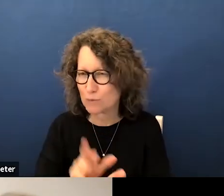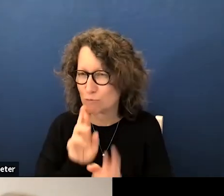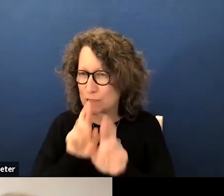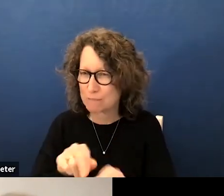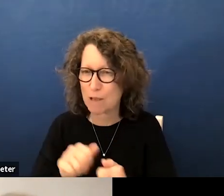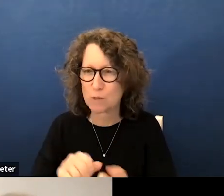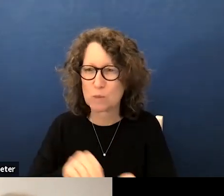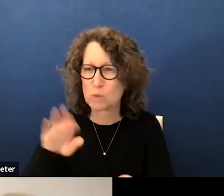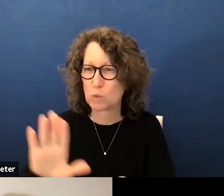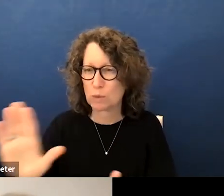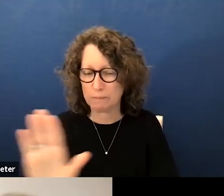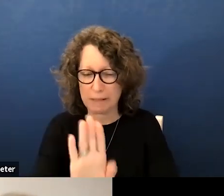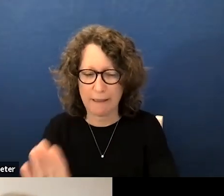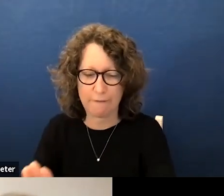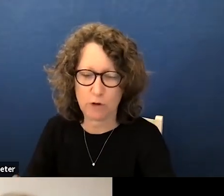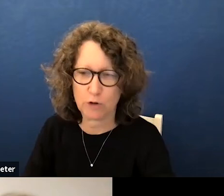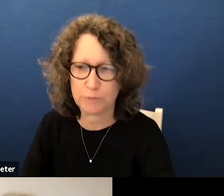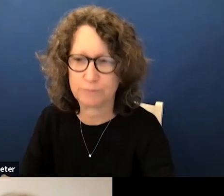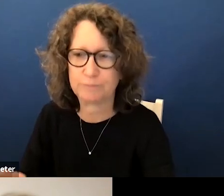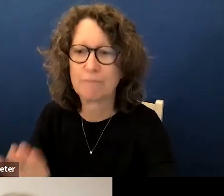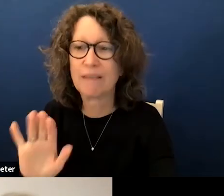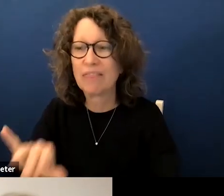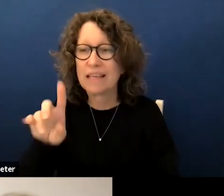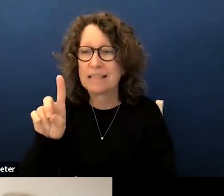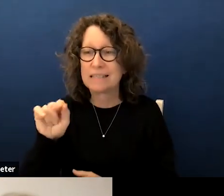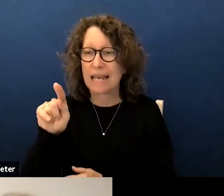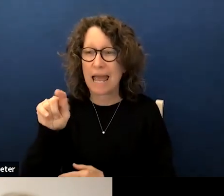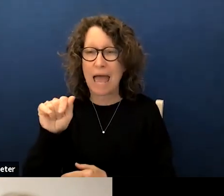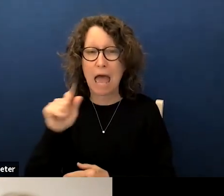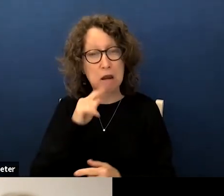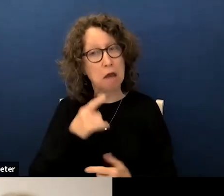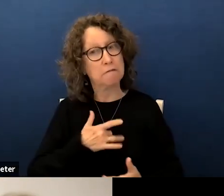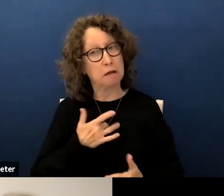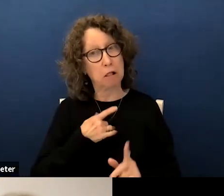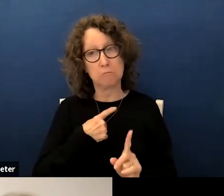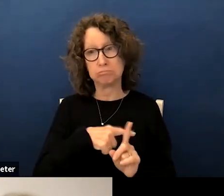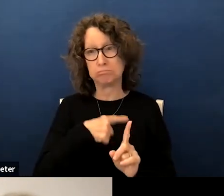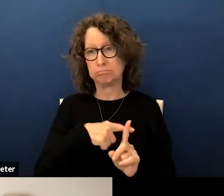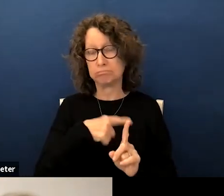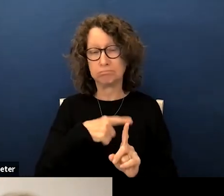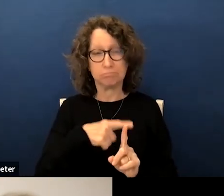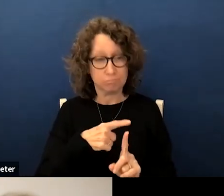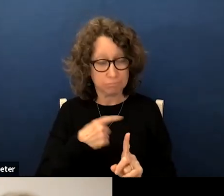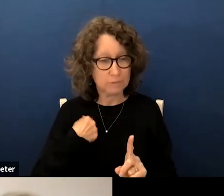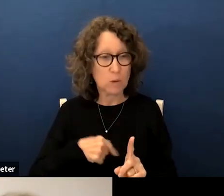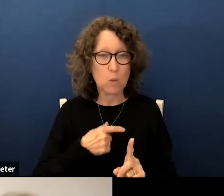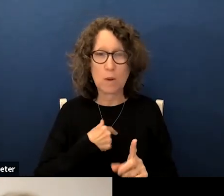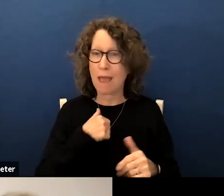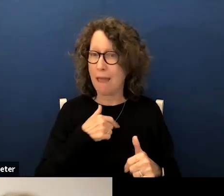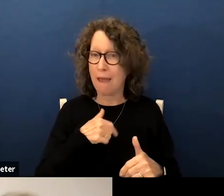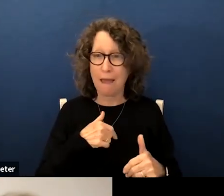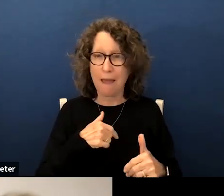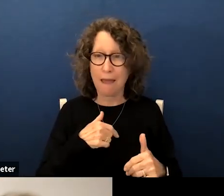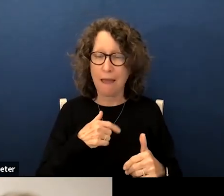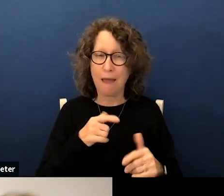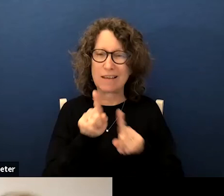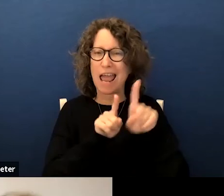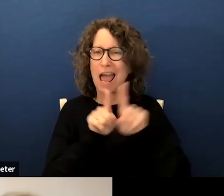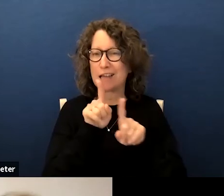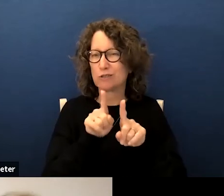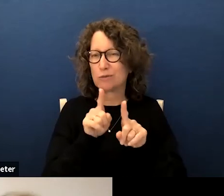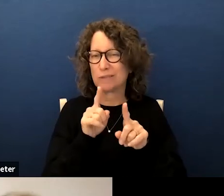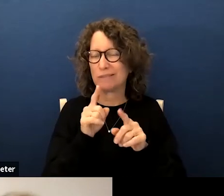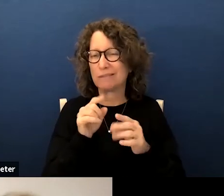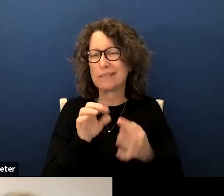student behavior this data is very encouraging and again we we have an asterisk year for last year